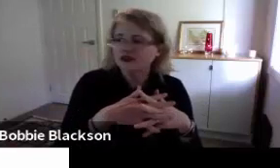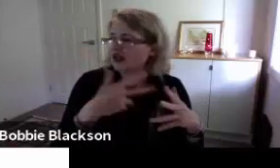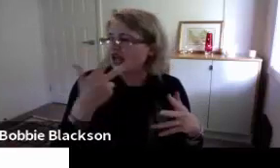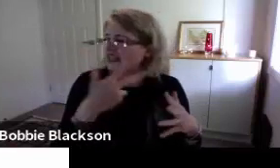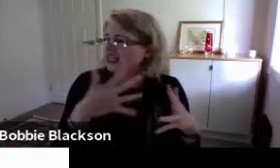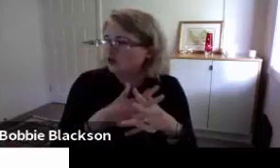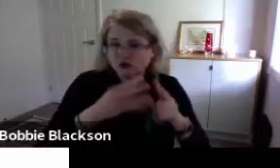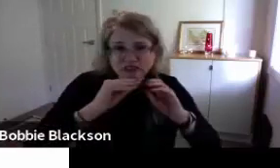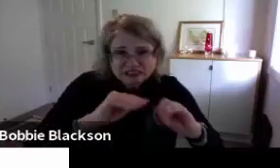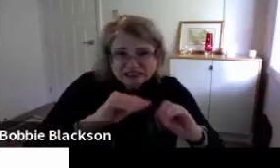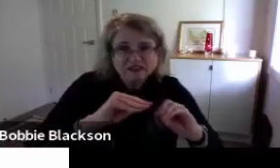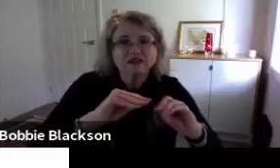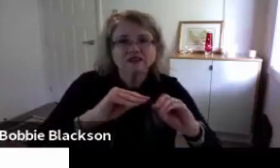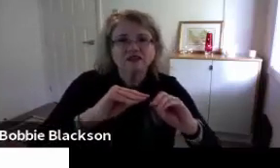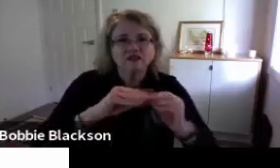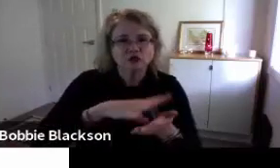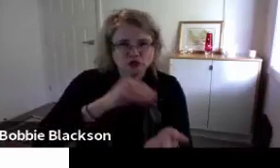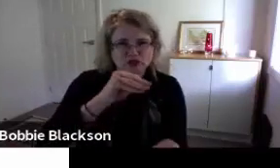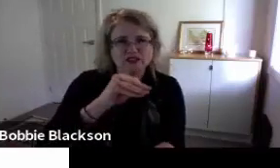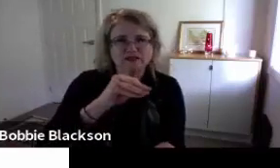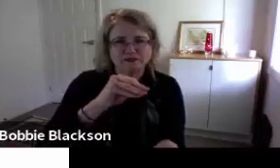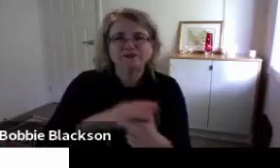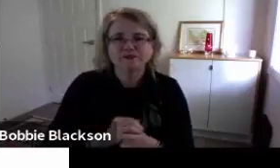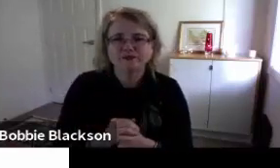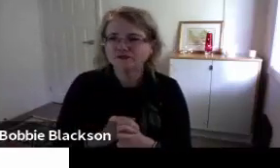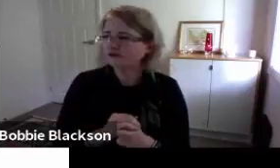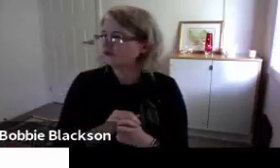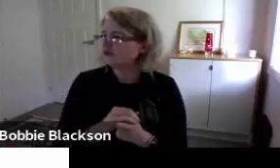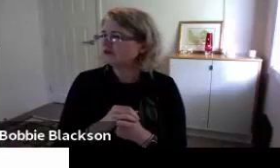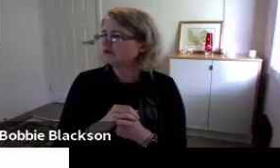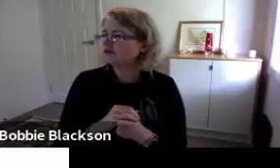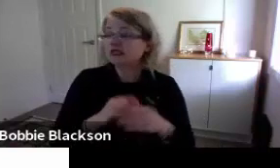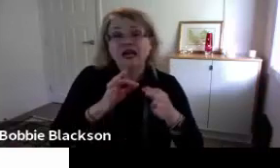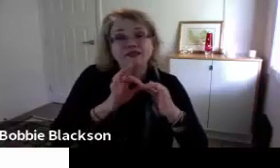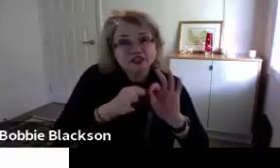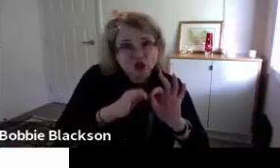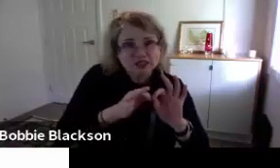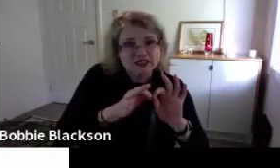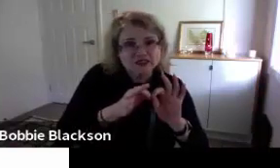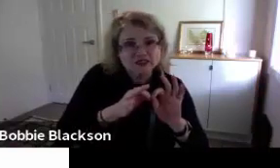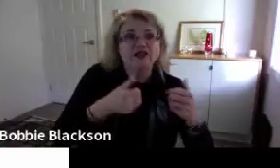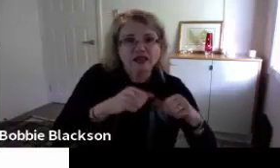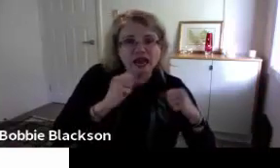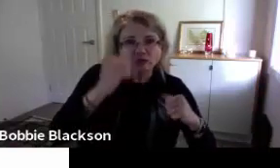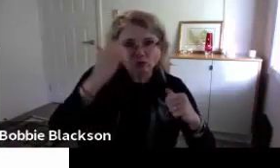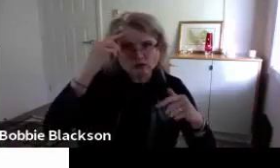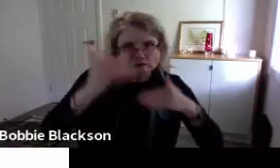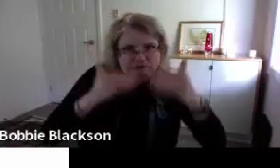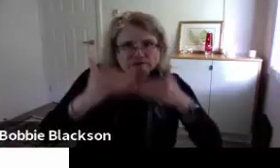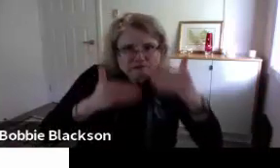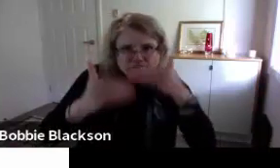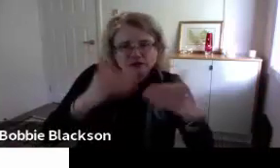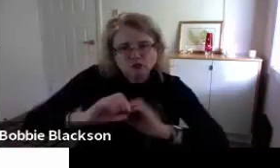at summarising a body of information and a body of knowledge within an 18-week course. The